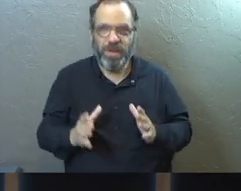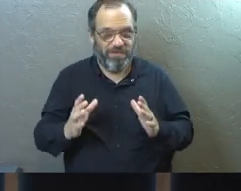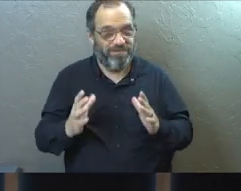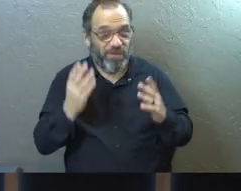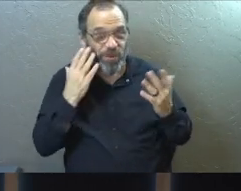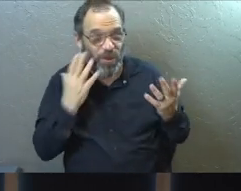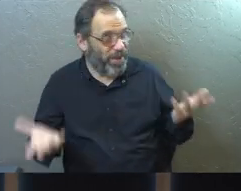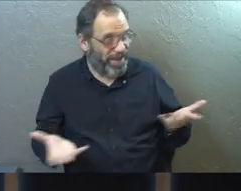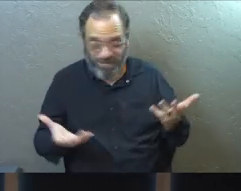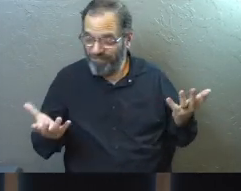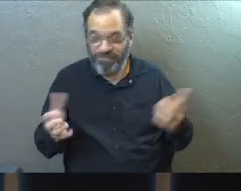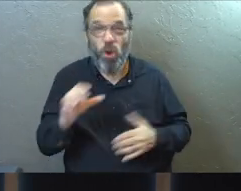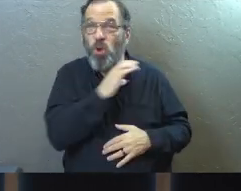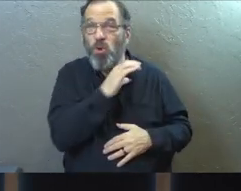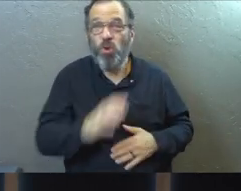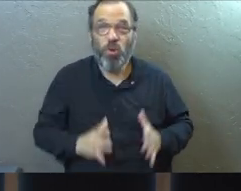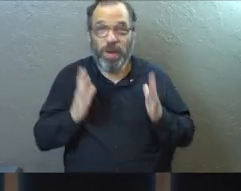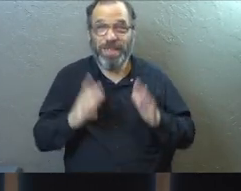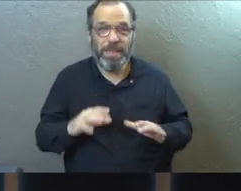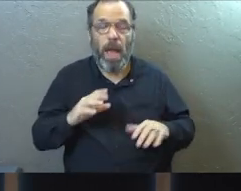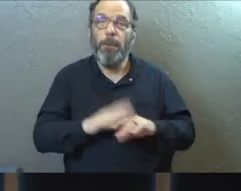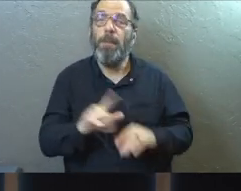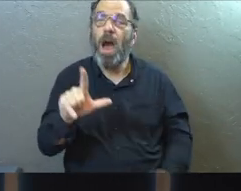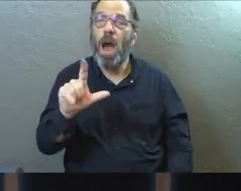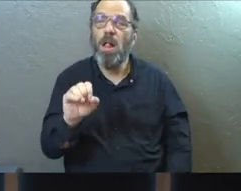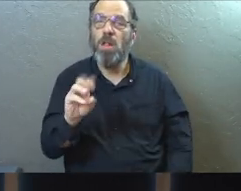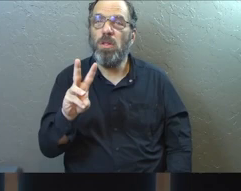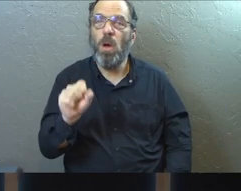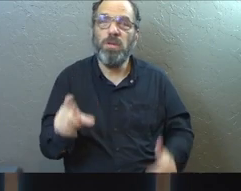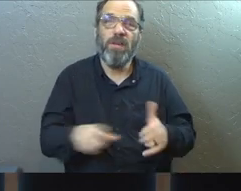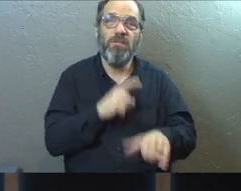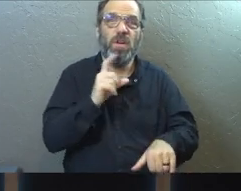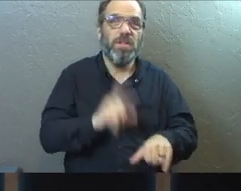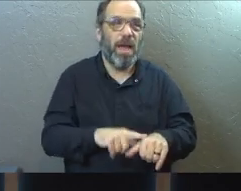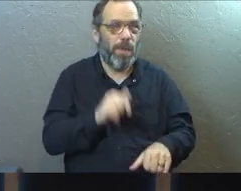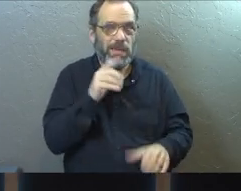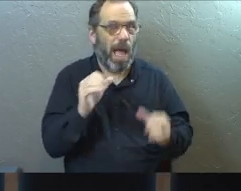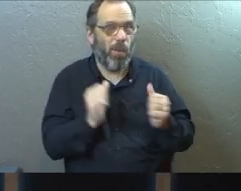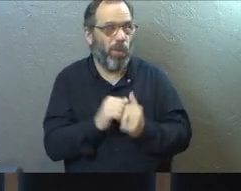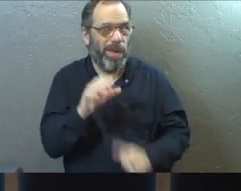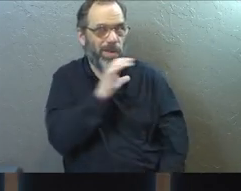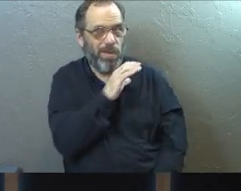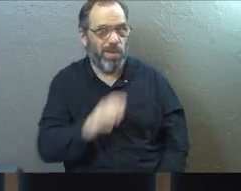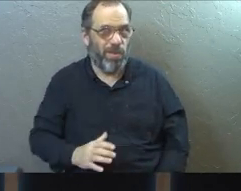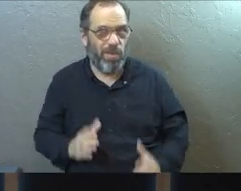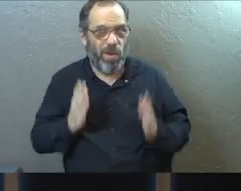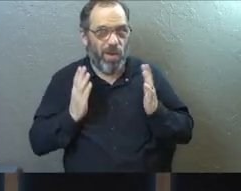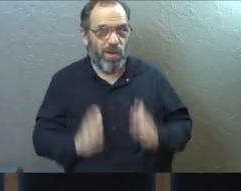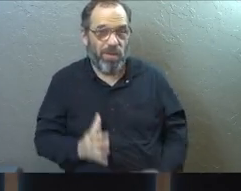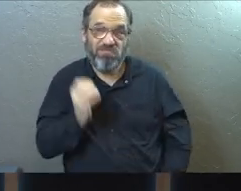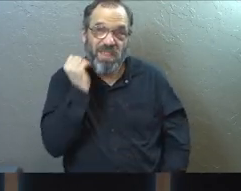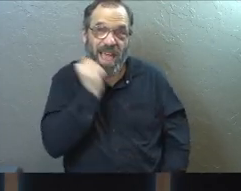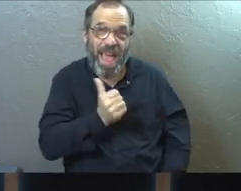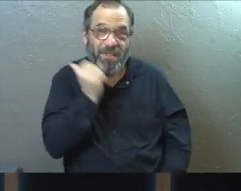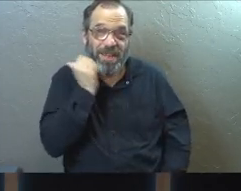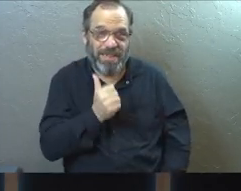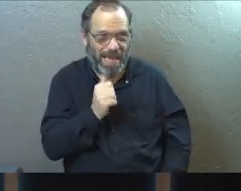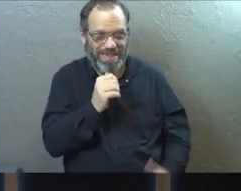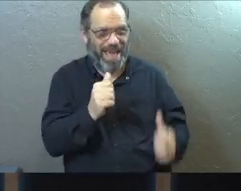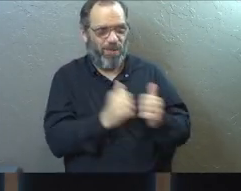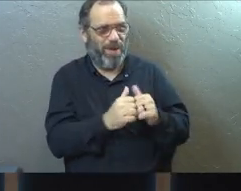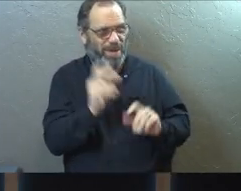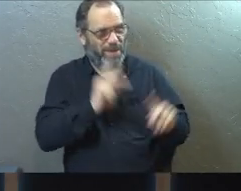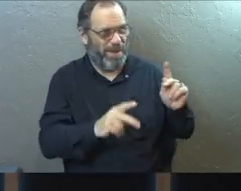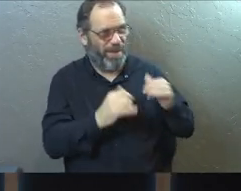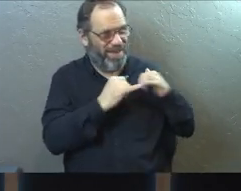like, you know, here we all are together, which is great, but Lowe's was kind of the first time for me where I wasn't. Like, my day-to-day was not surrounded